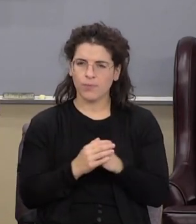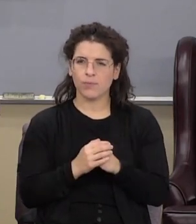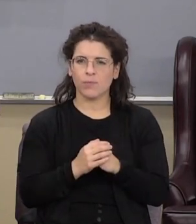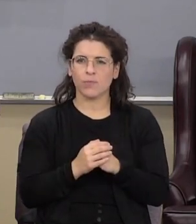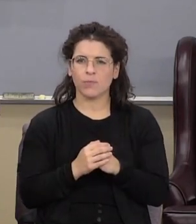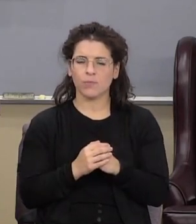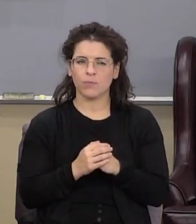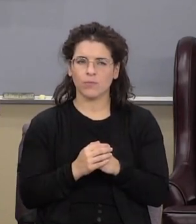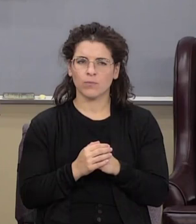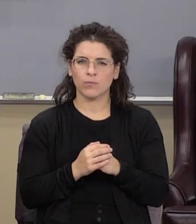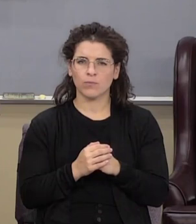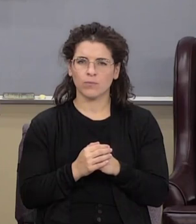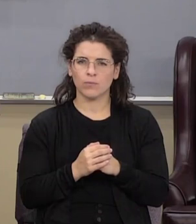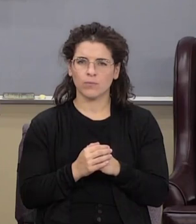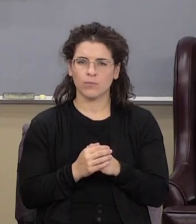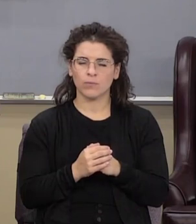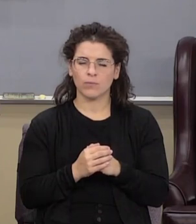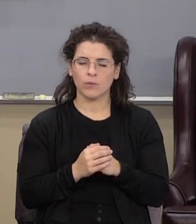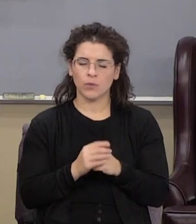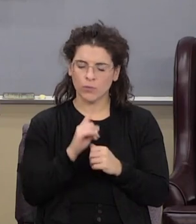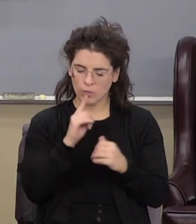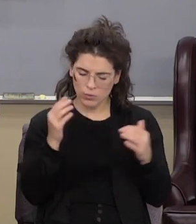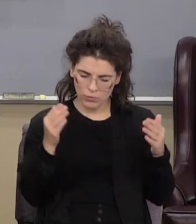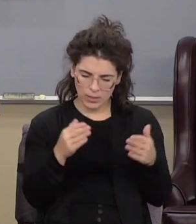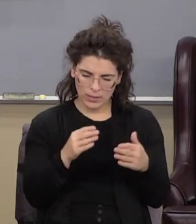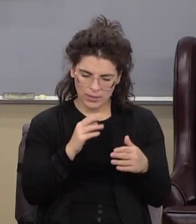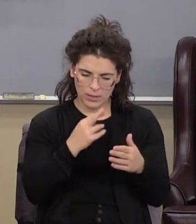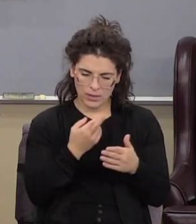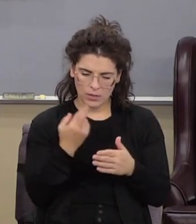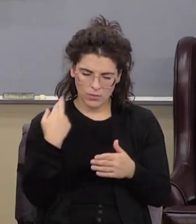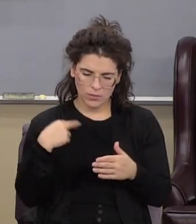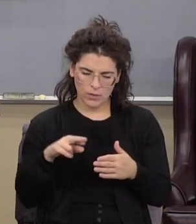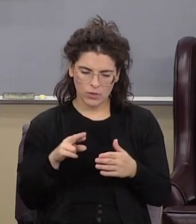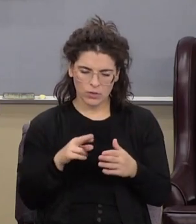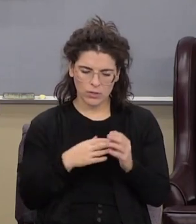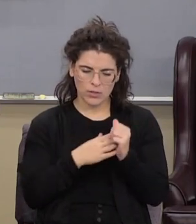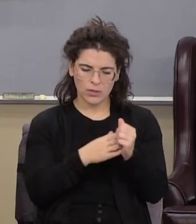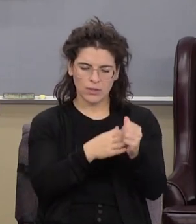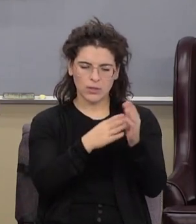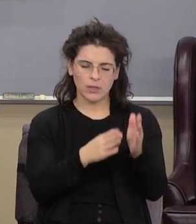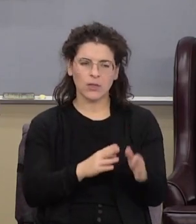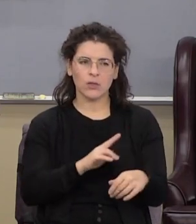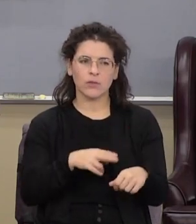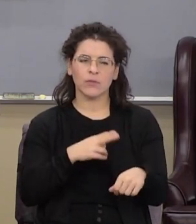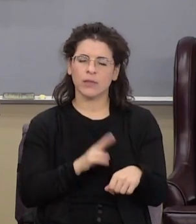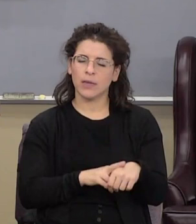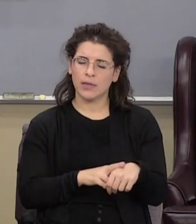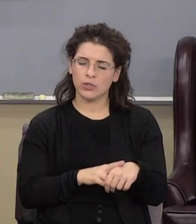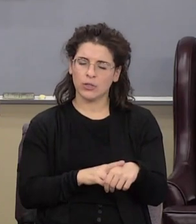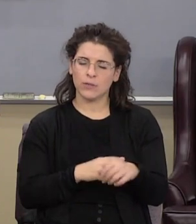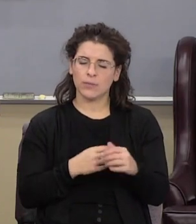and it was he aimed it it was aimed at the religious leaders of the nation in fact